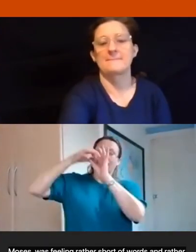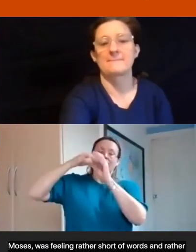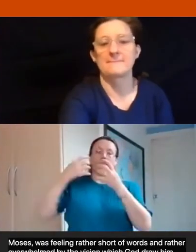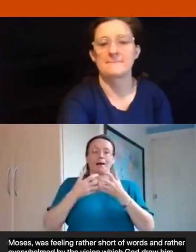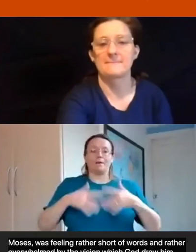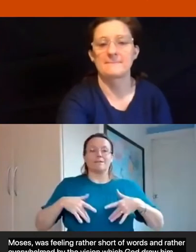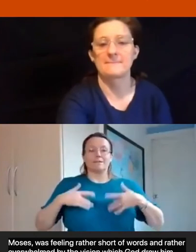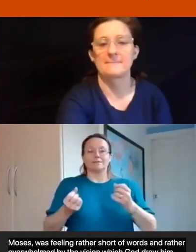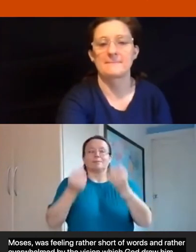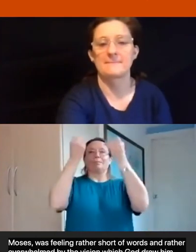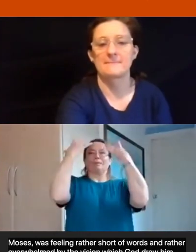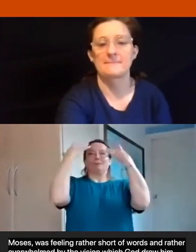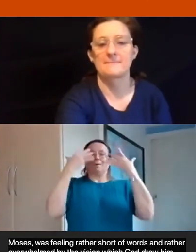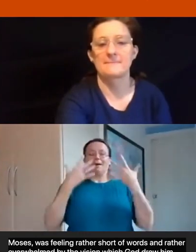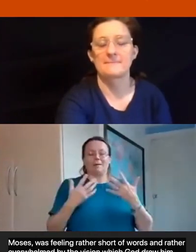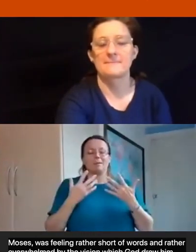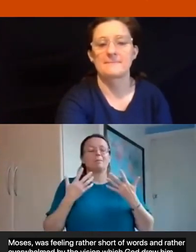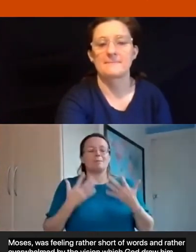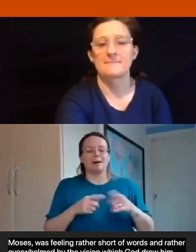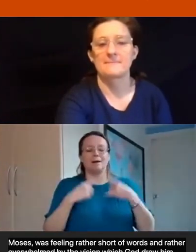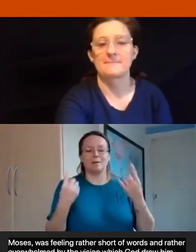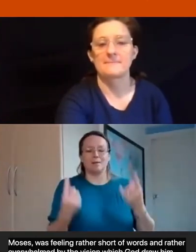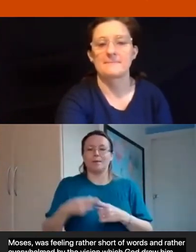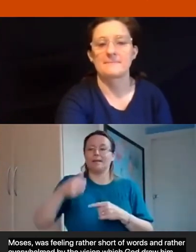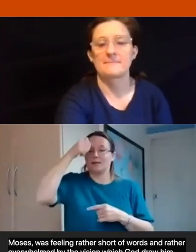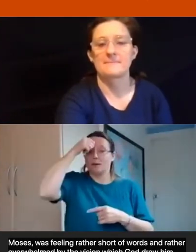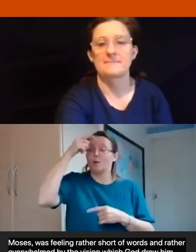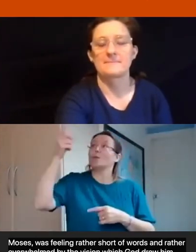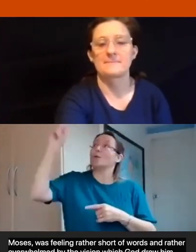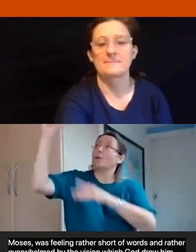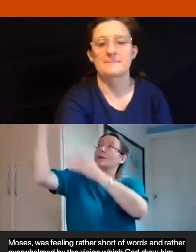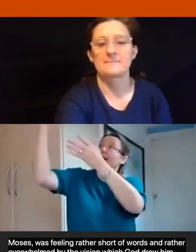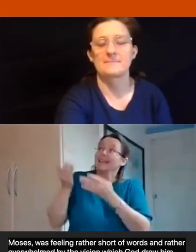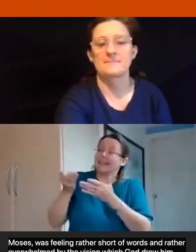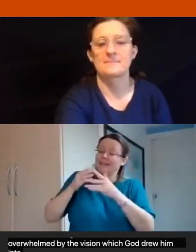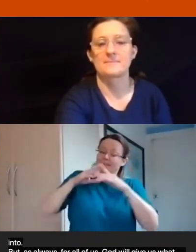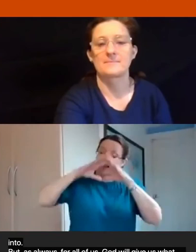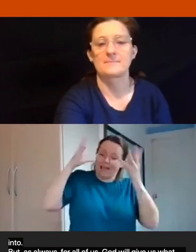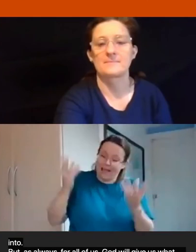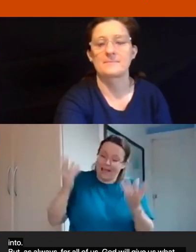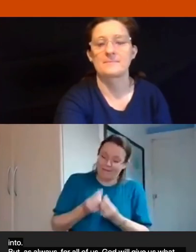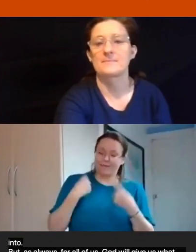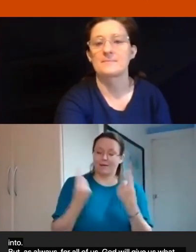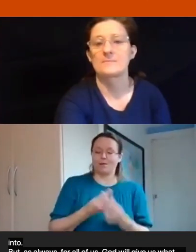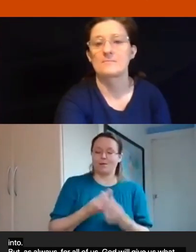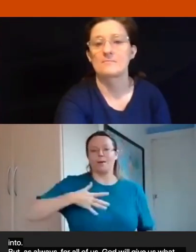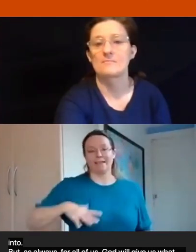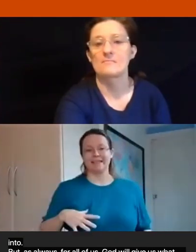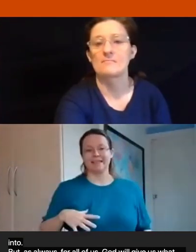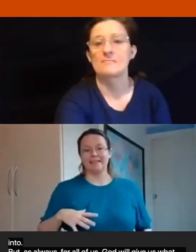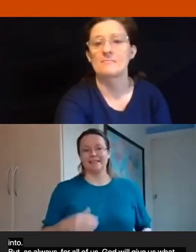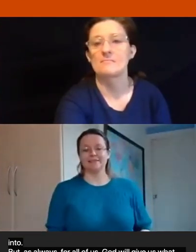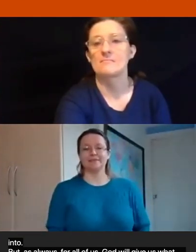always for all of us god will give us what we need i think one of the reasons i'm struggling here which i should have said